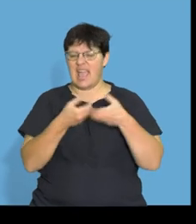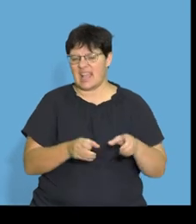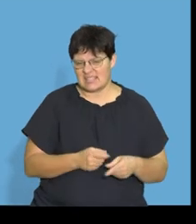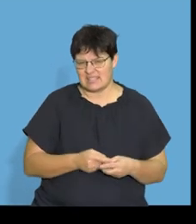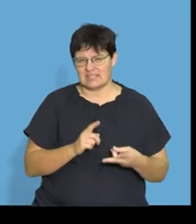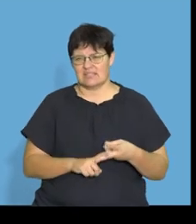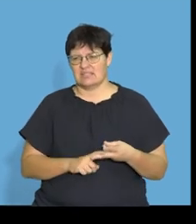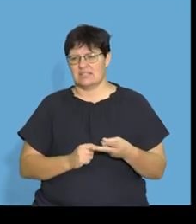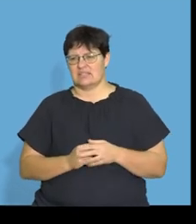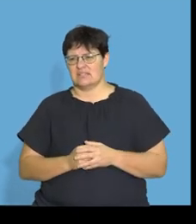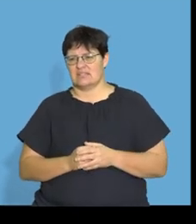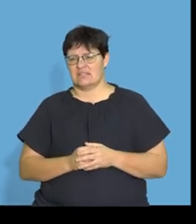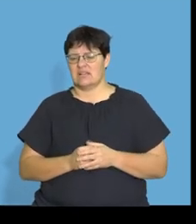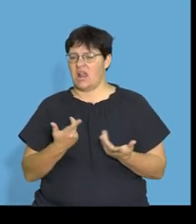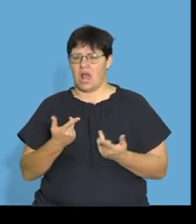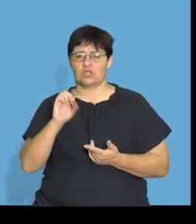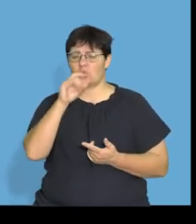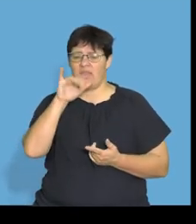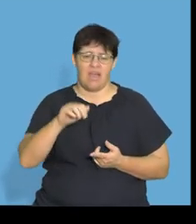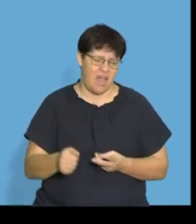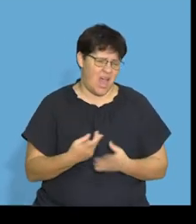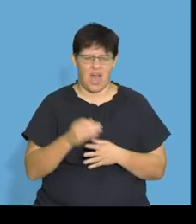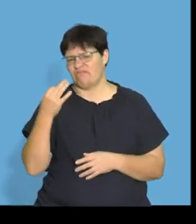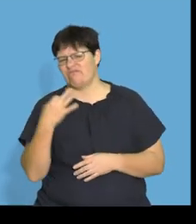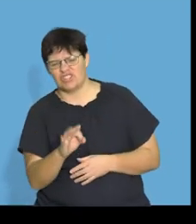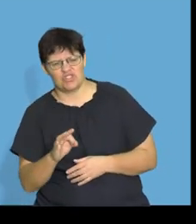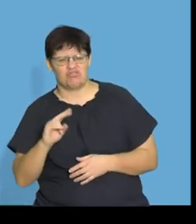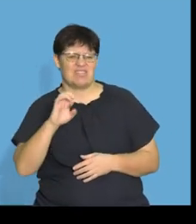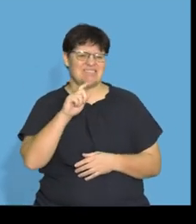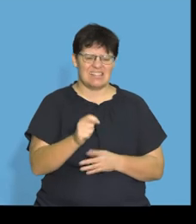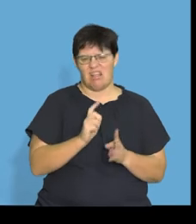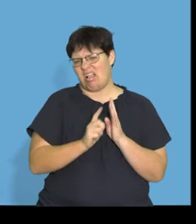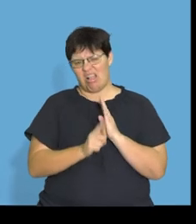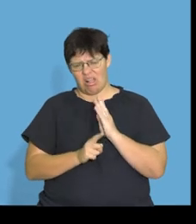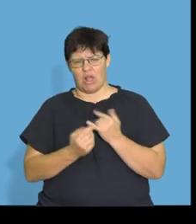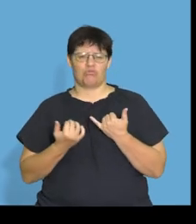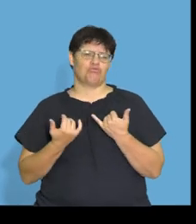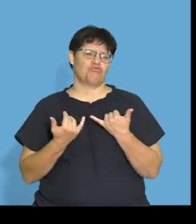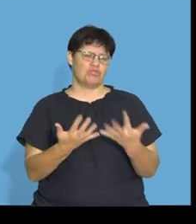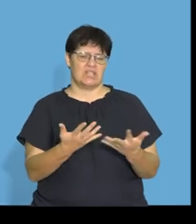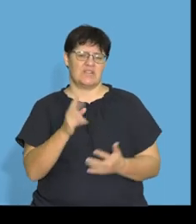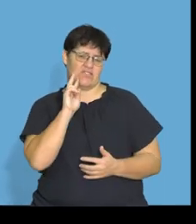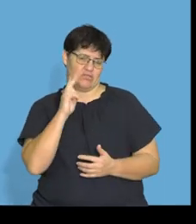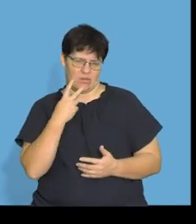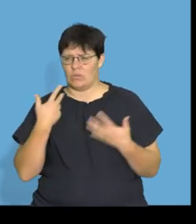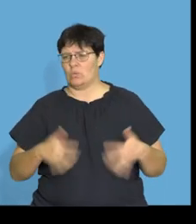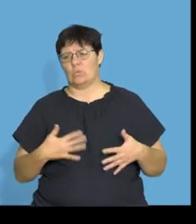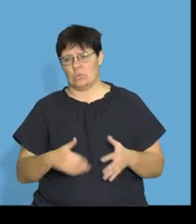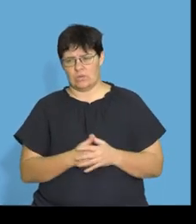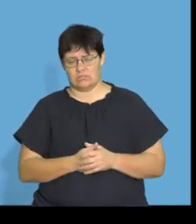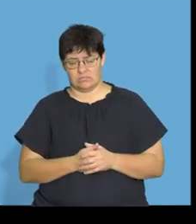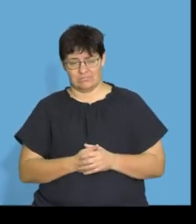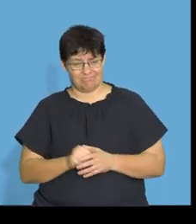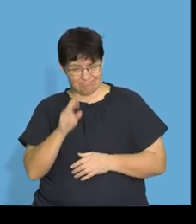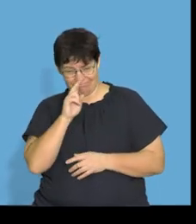legumes, some soya, some fish, some nuts, all the green vegetables all the time. Now, have a look,